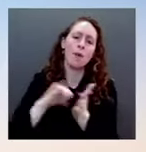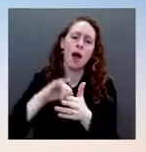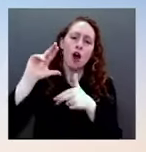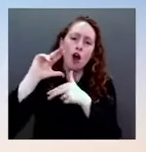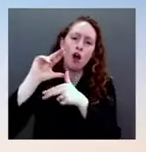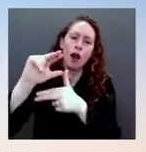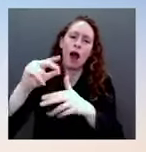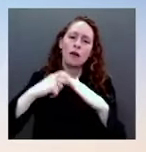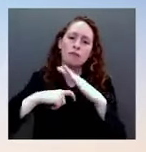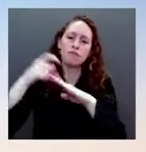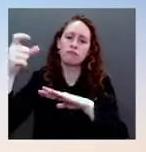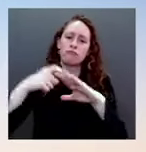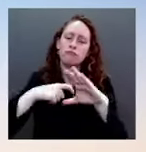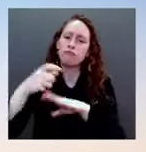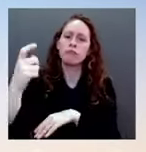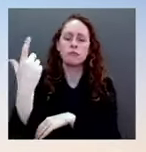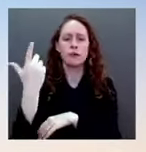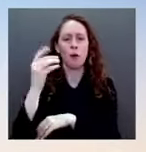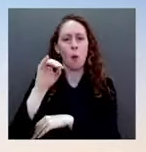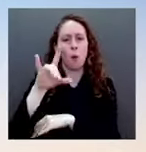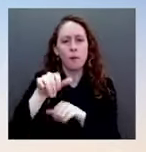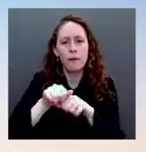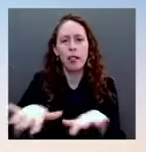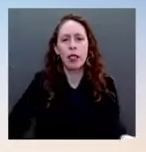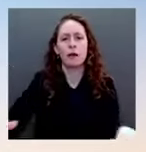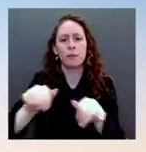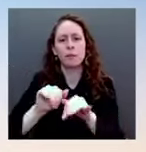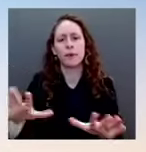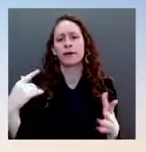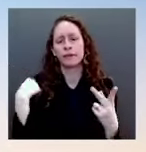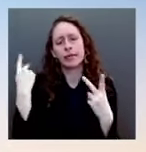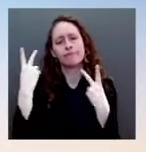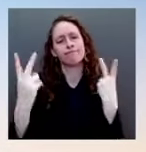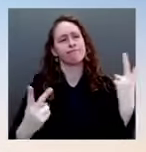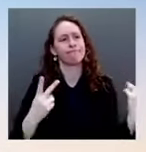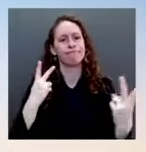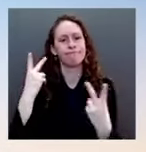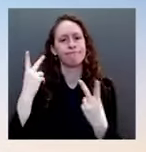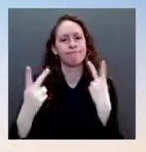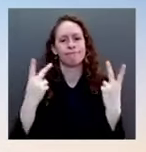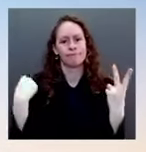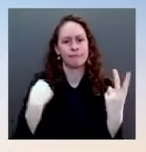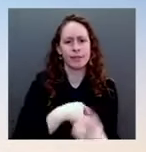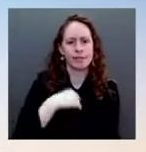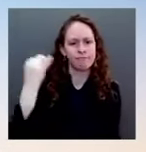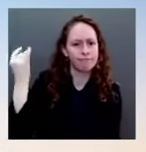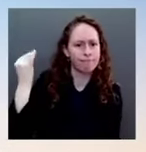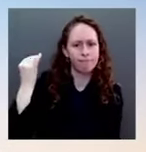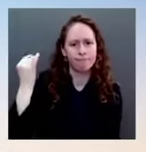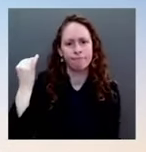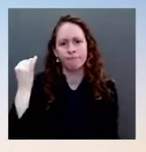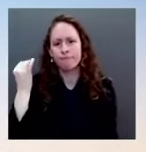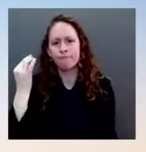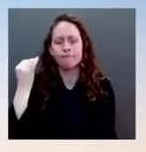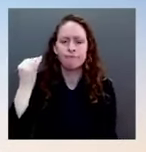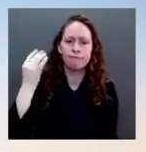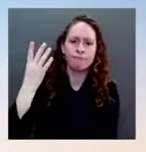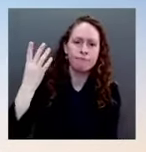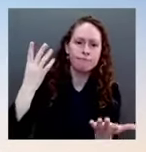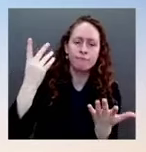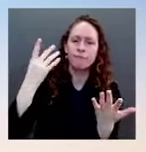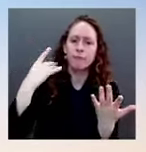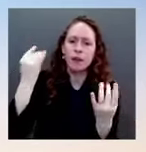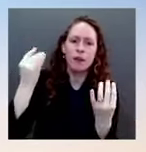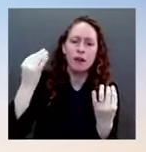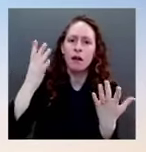wonder when the locusts are coming. And we have had we have had interaction, as I was lieutenant governor with a Republican governor who I served